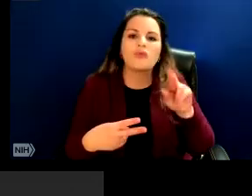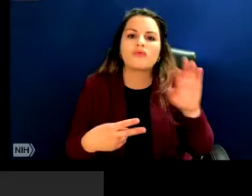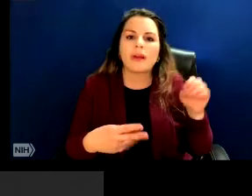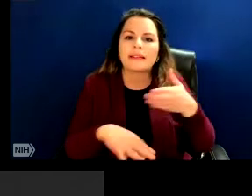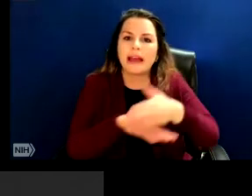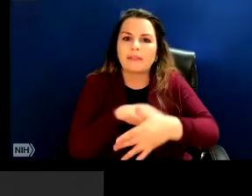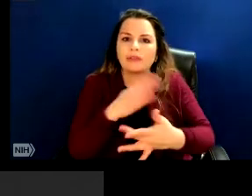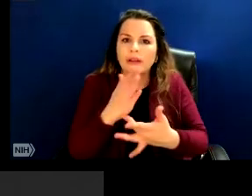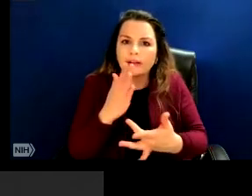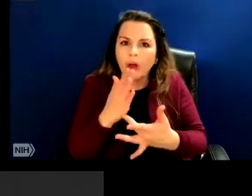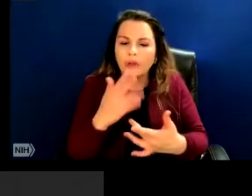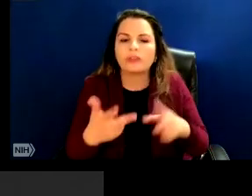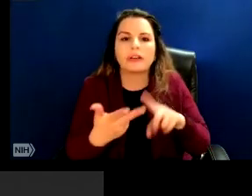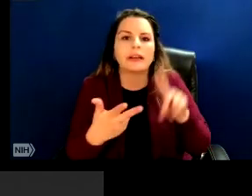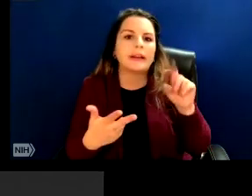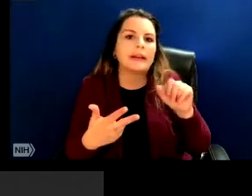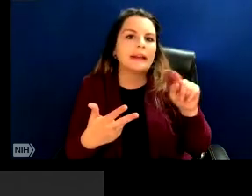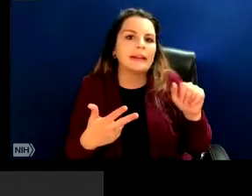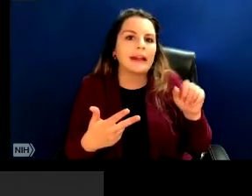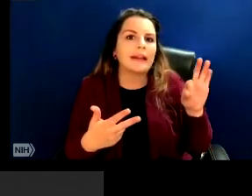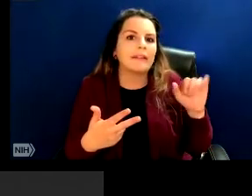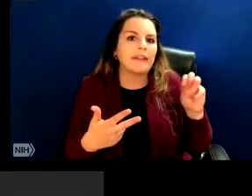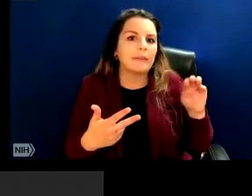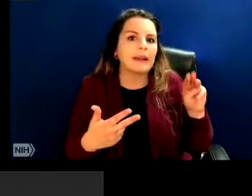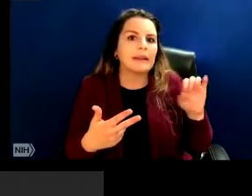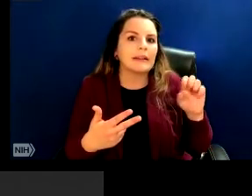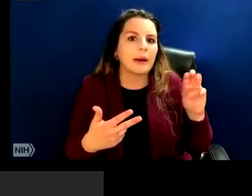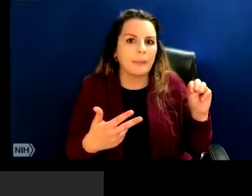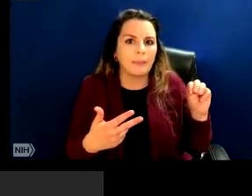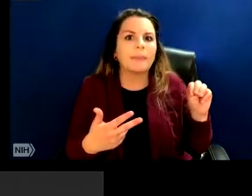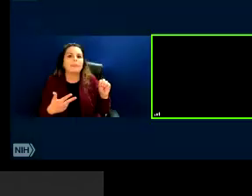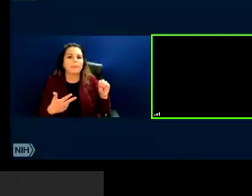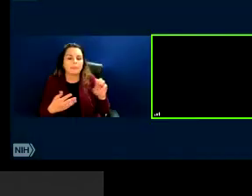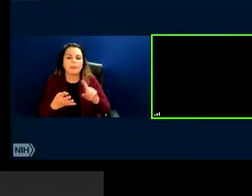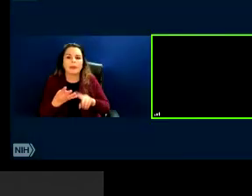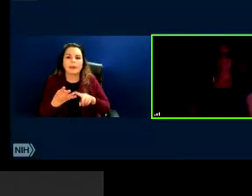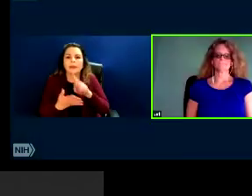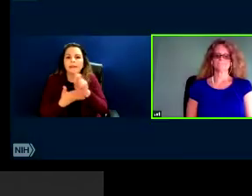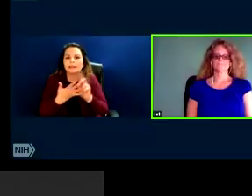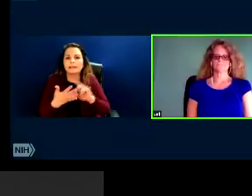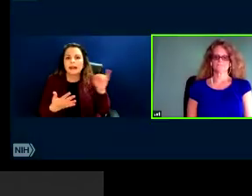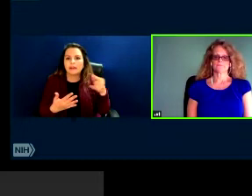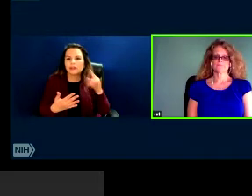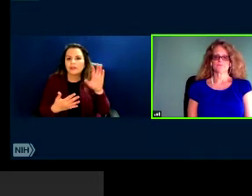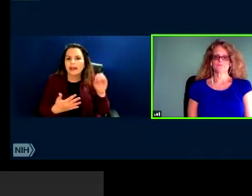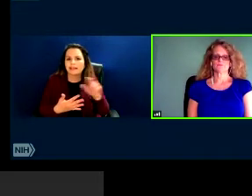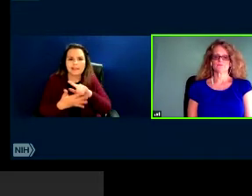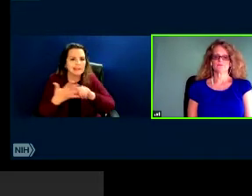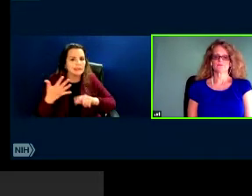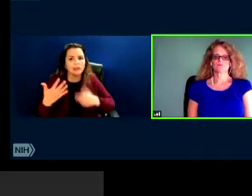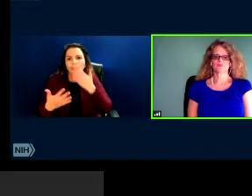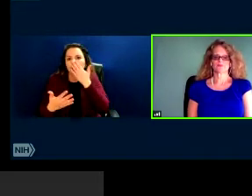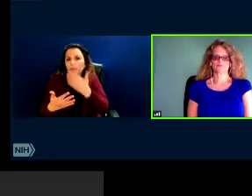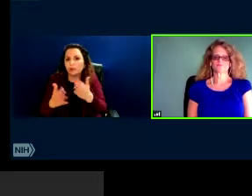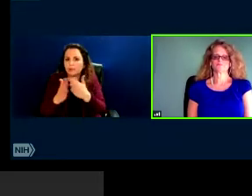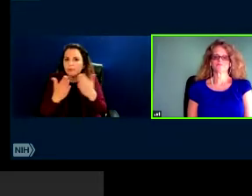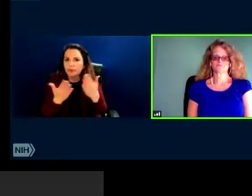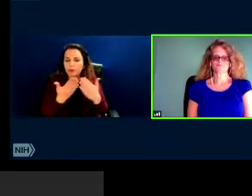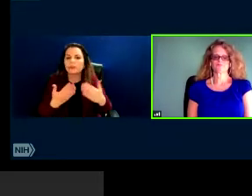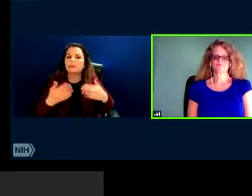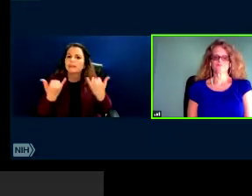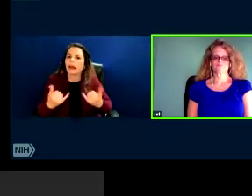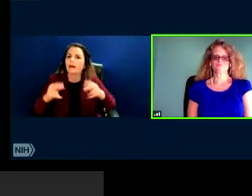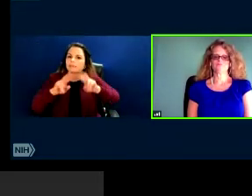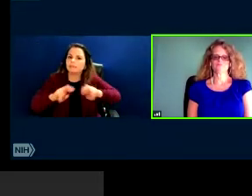data feminism. I mean, these are all works that are